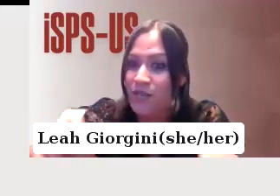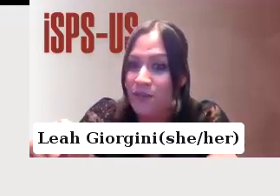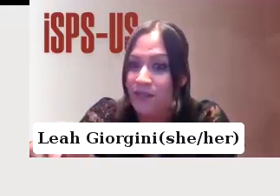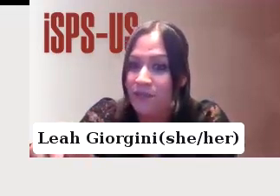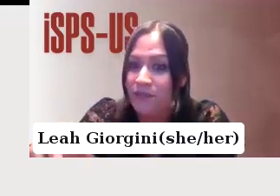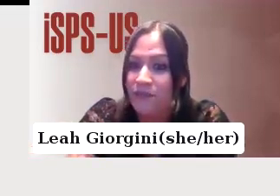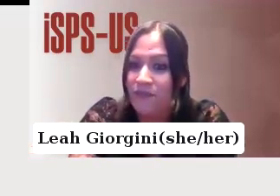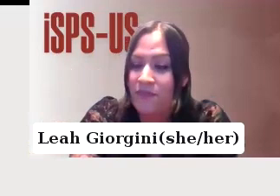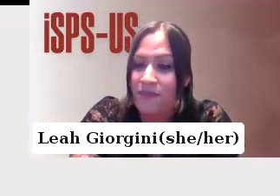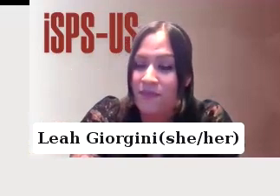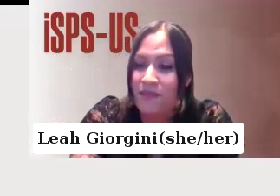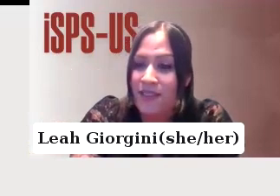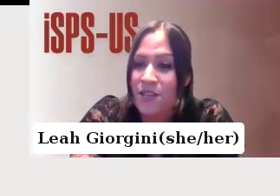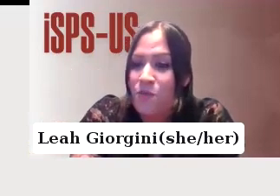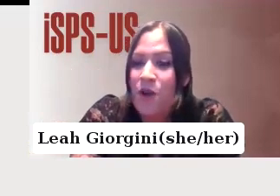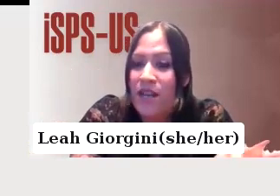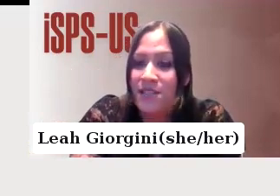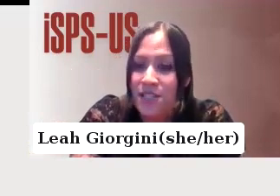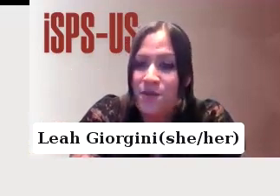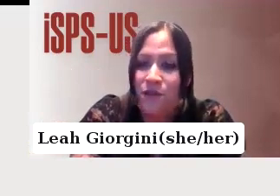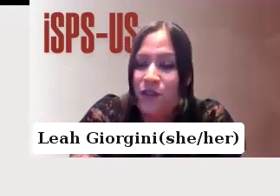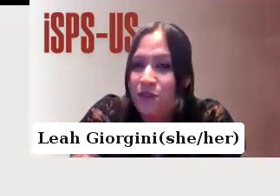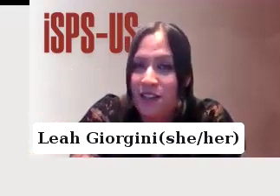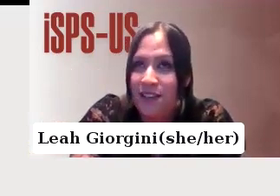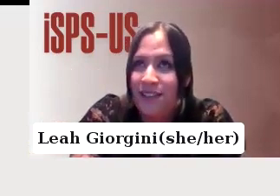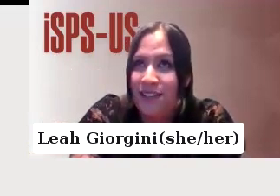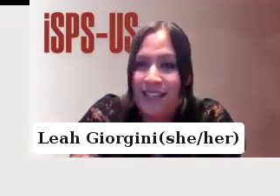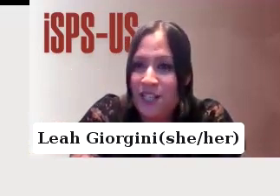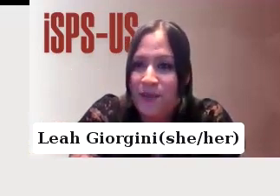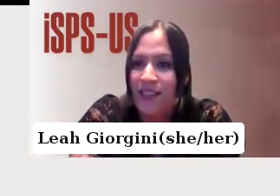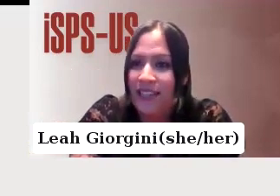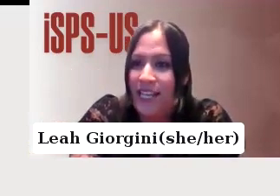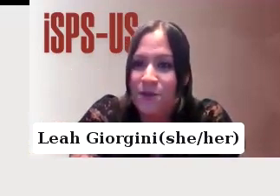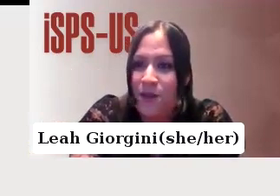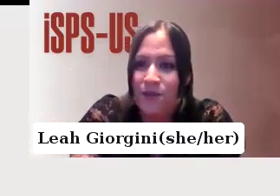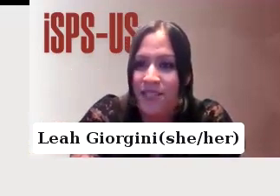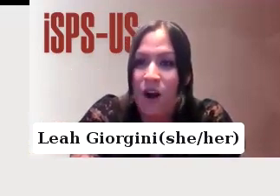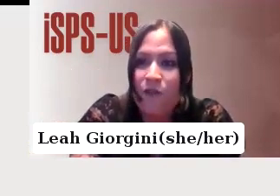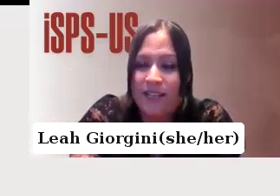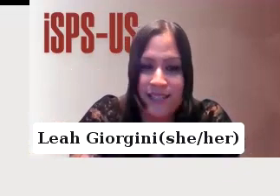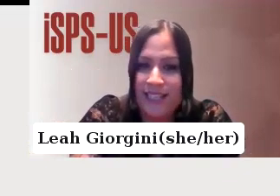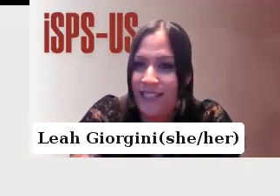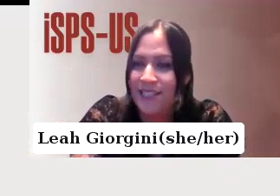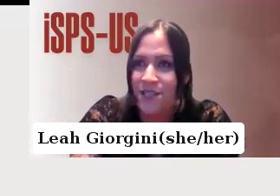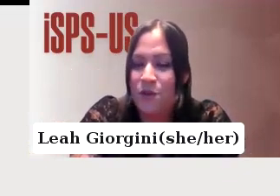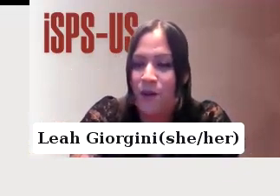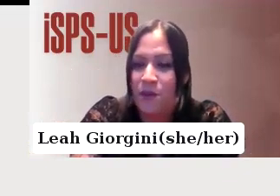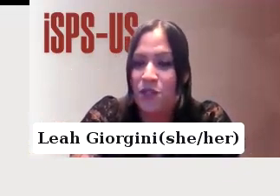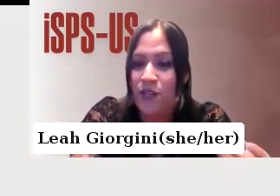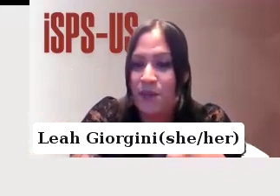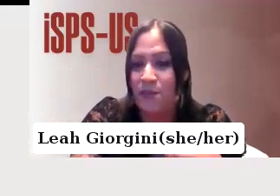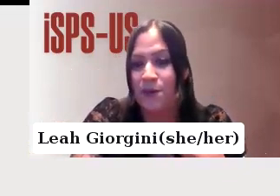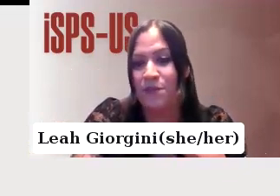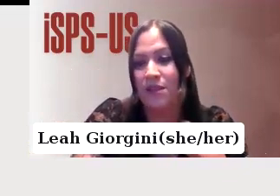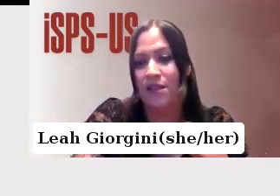moral treatment. So what are we going to do in the future that's going to be like this, where people see, obviously, this is not the